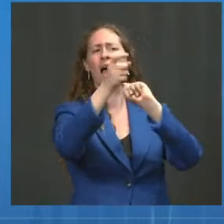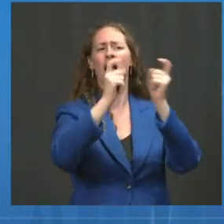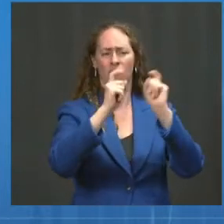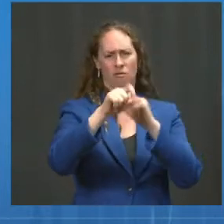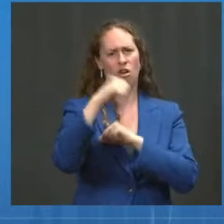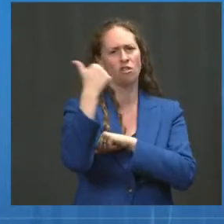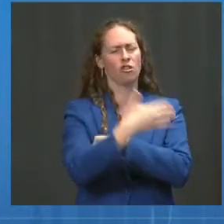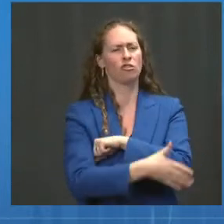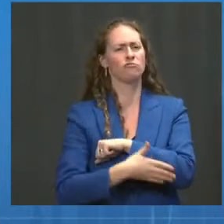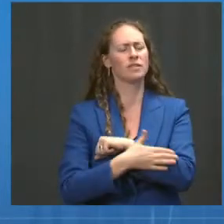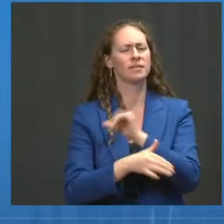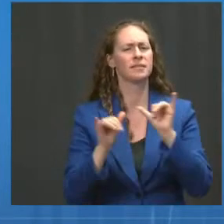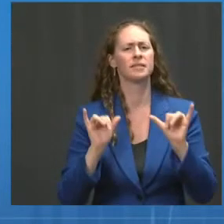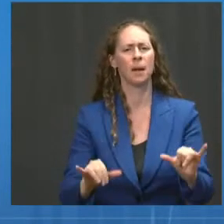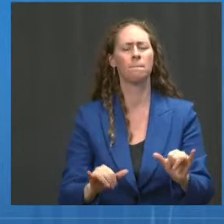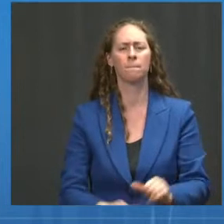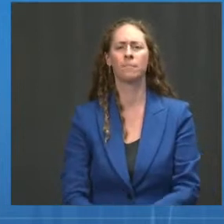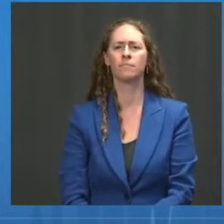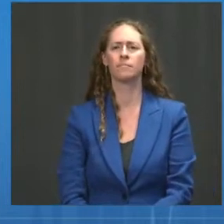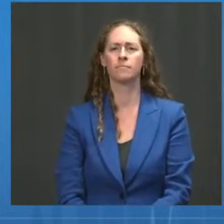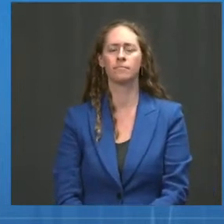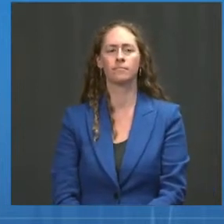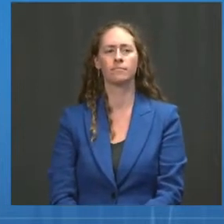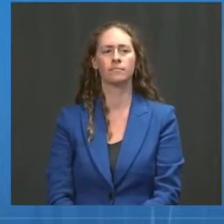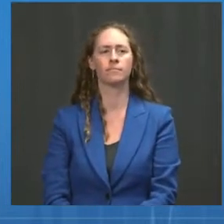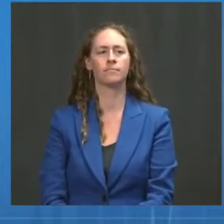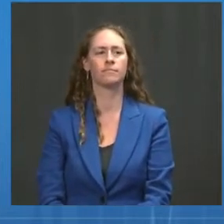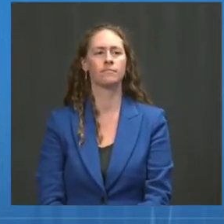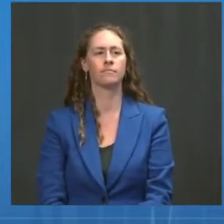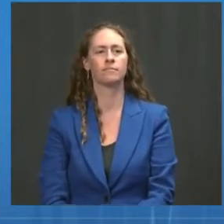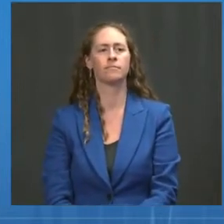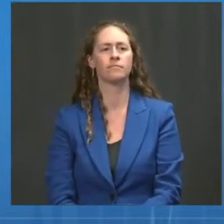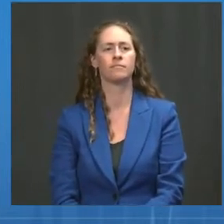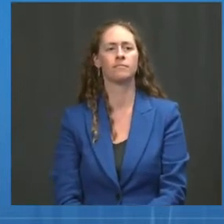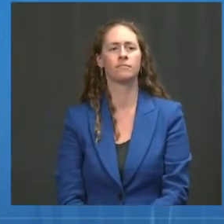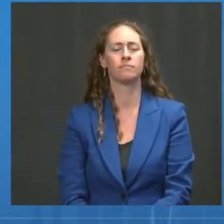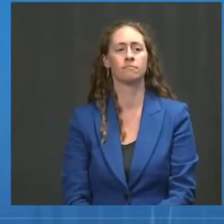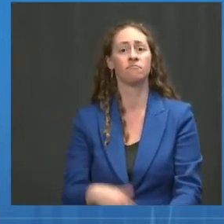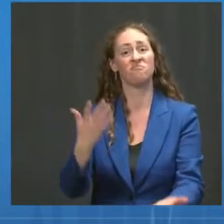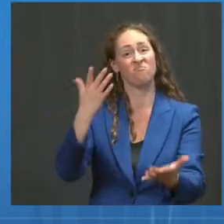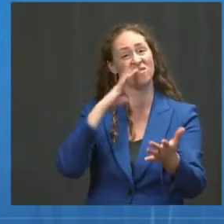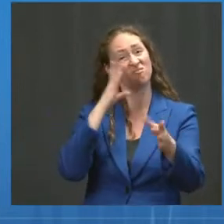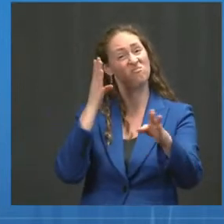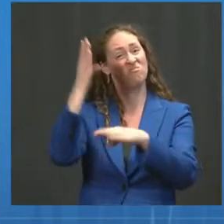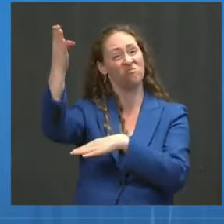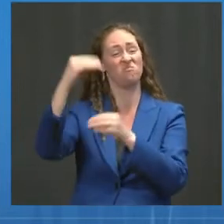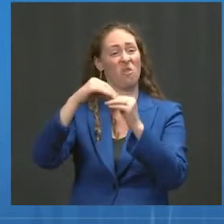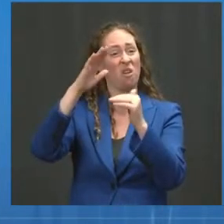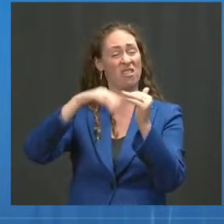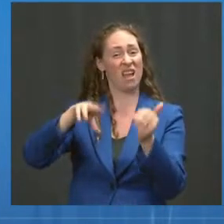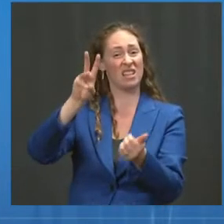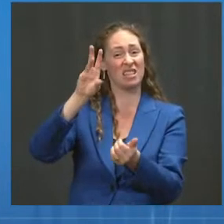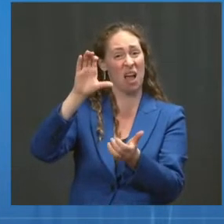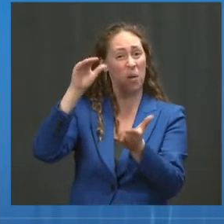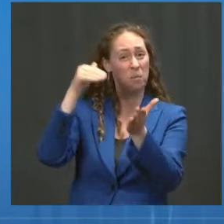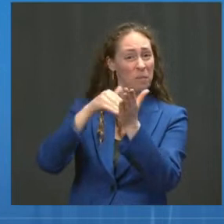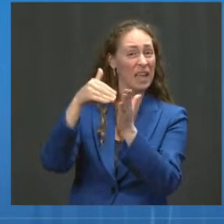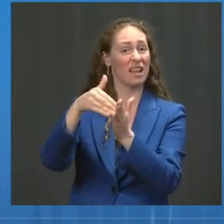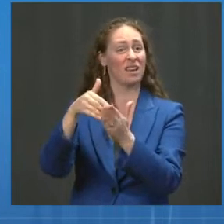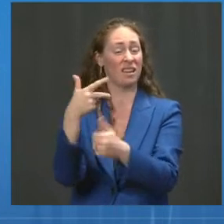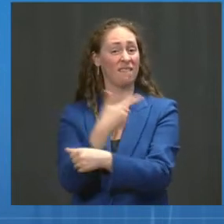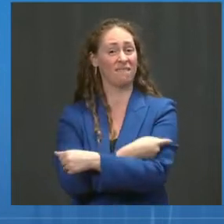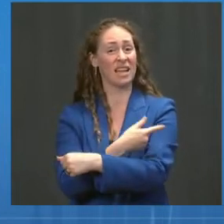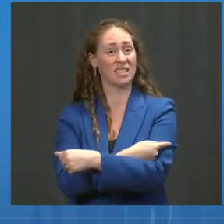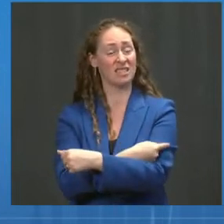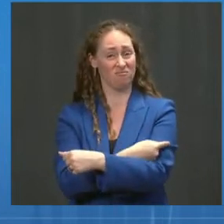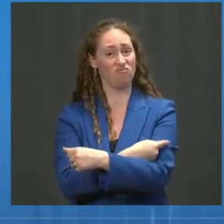on our way to donating more than 600 million vaccines. So we are continuing